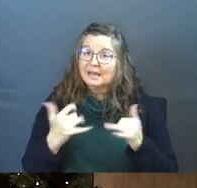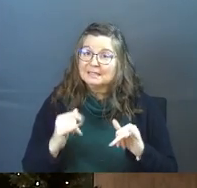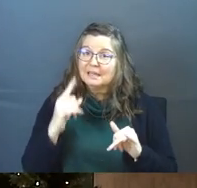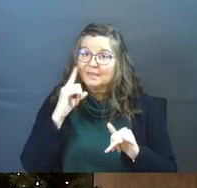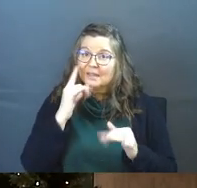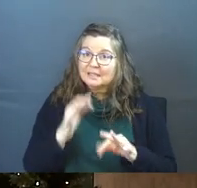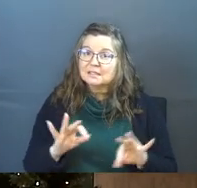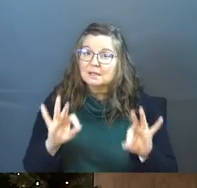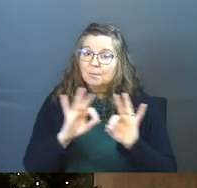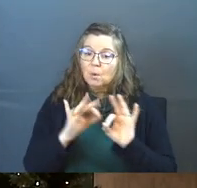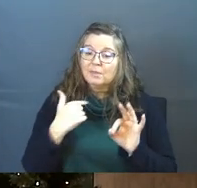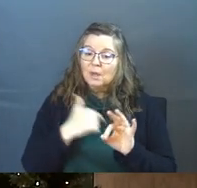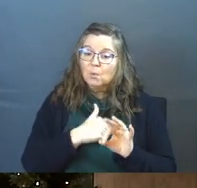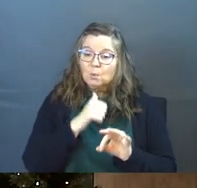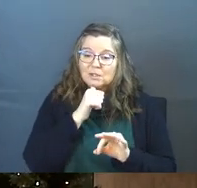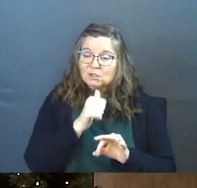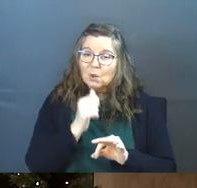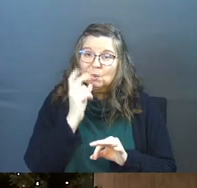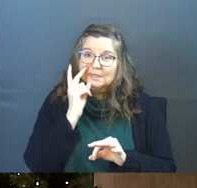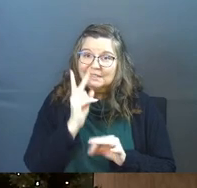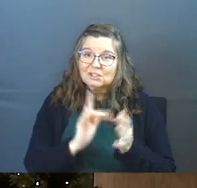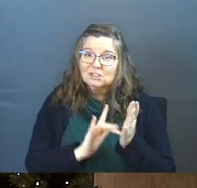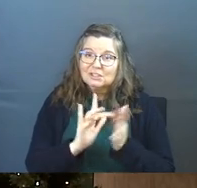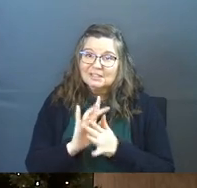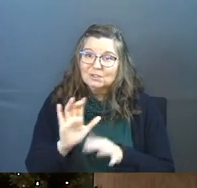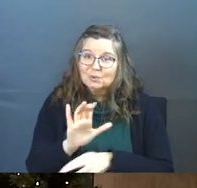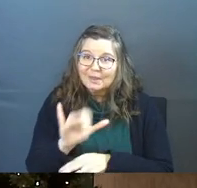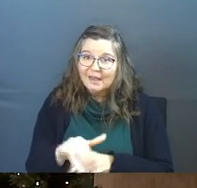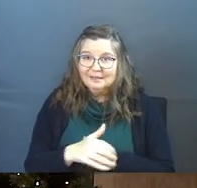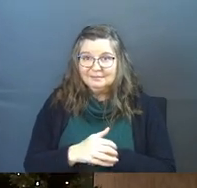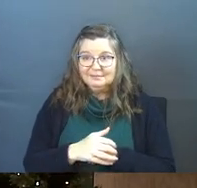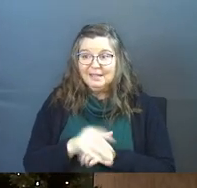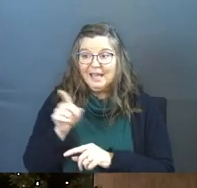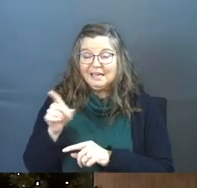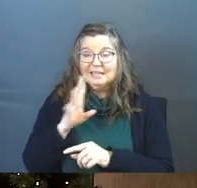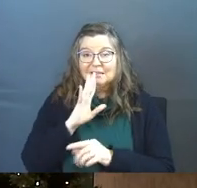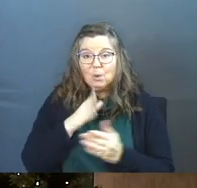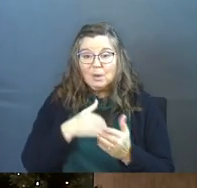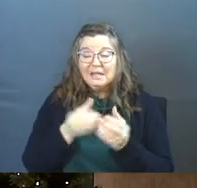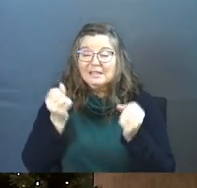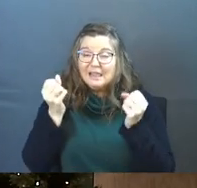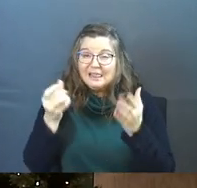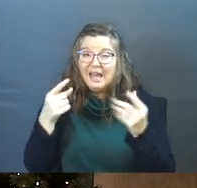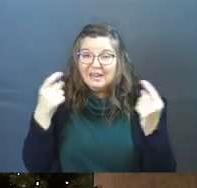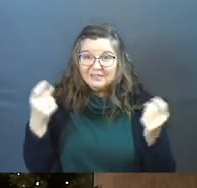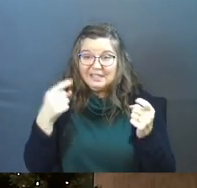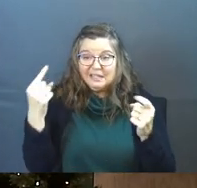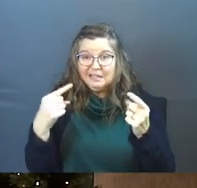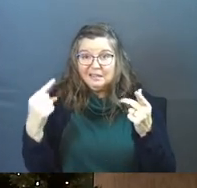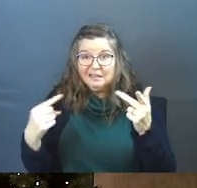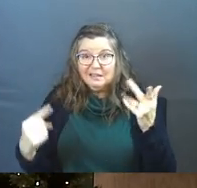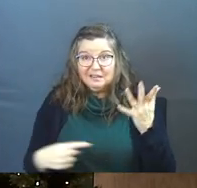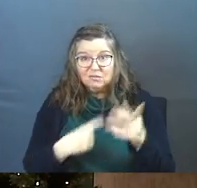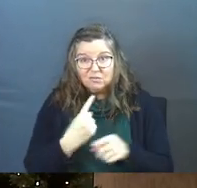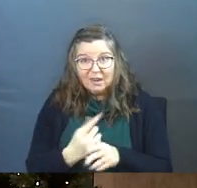still think it's important that we don't see Jesus doing that. And he spoke against a lot of sins, did he not?